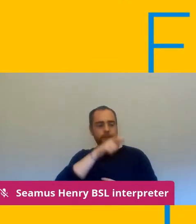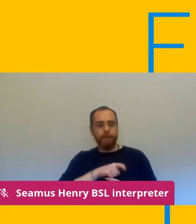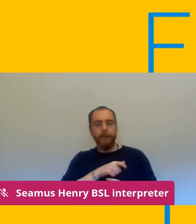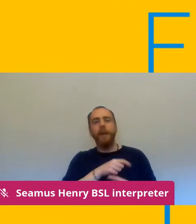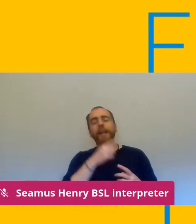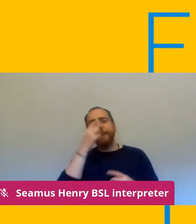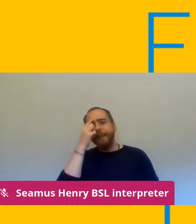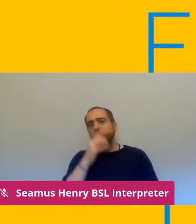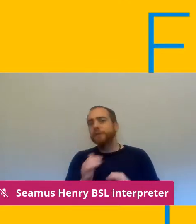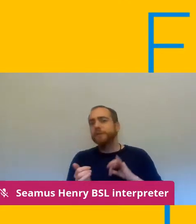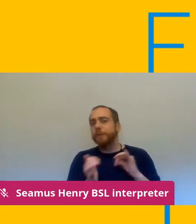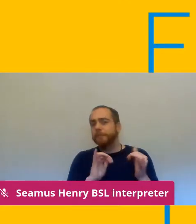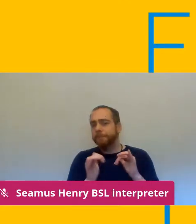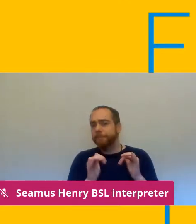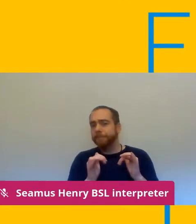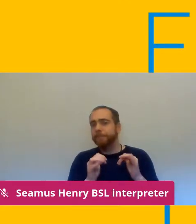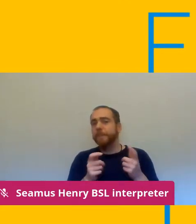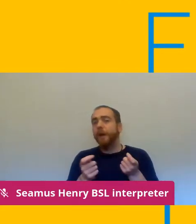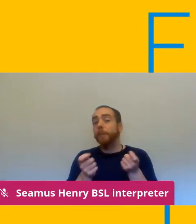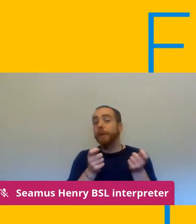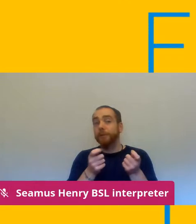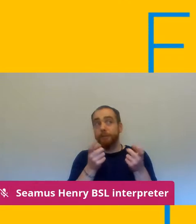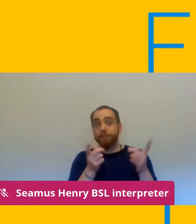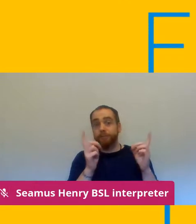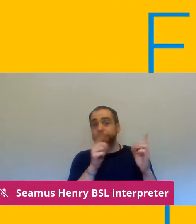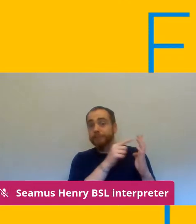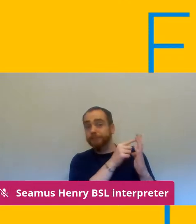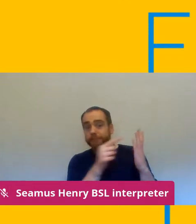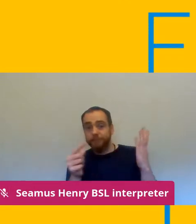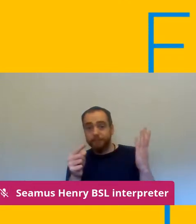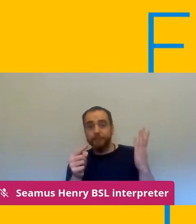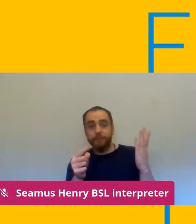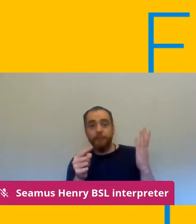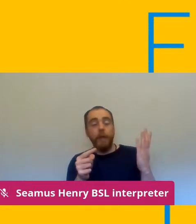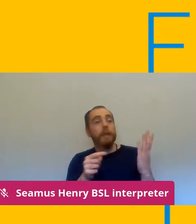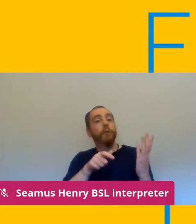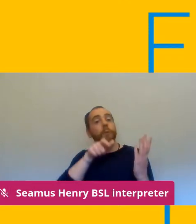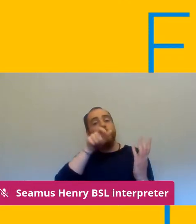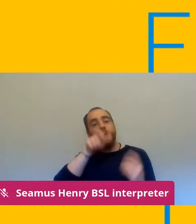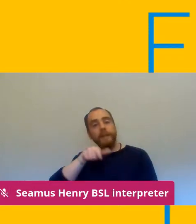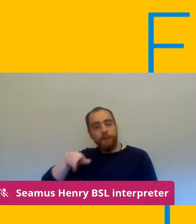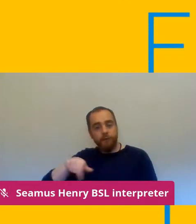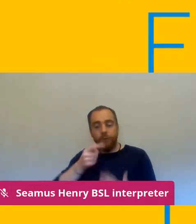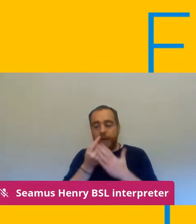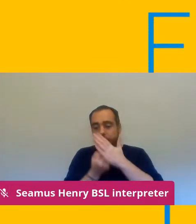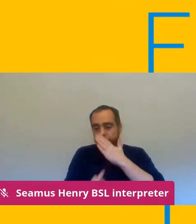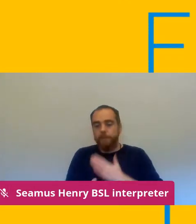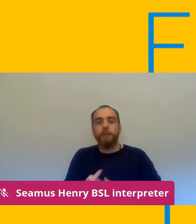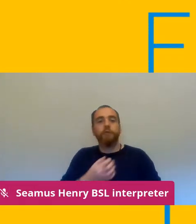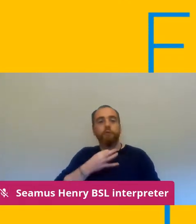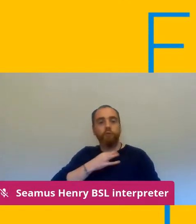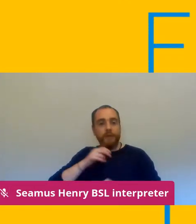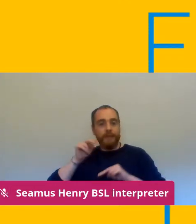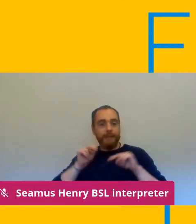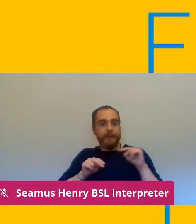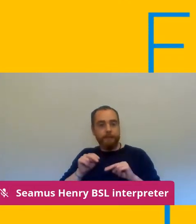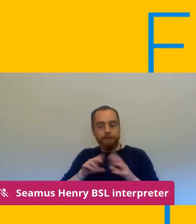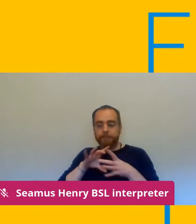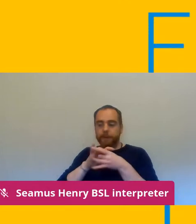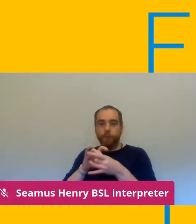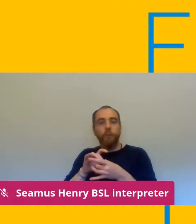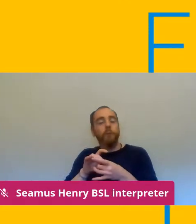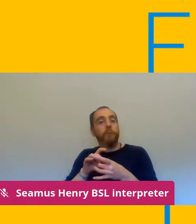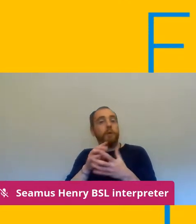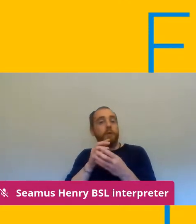some managers may not be aware that it is an individual risk assessment that is based on the particular needs and